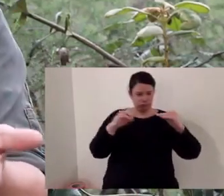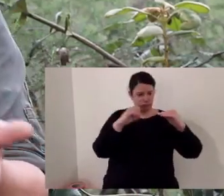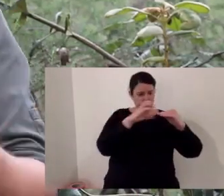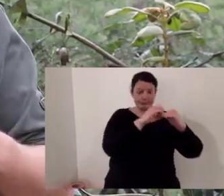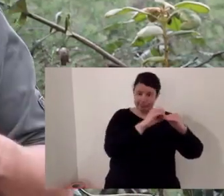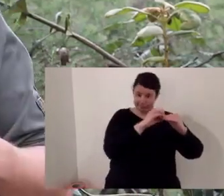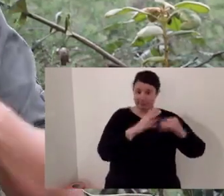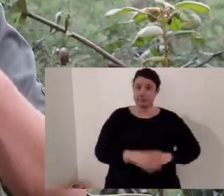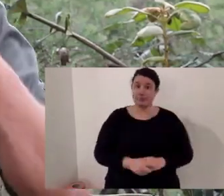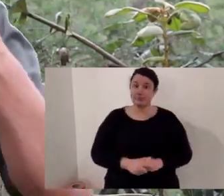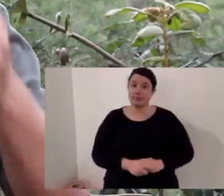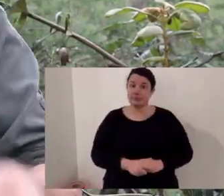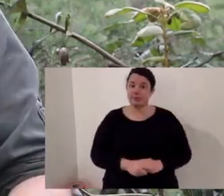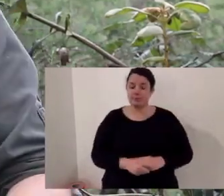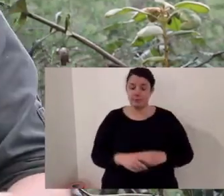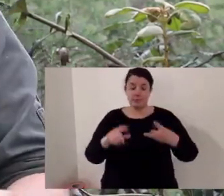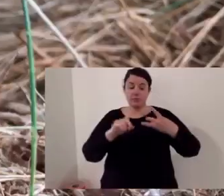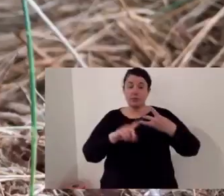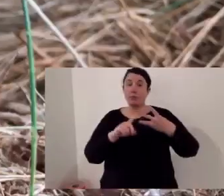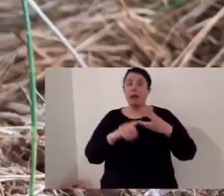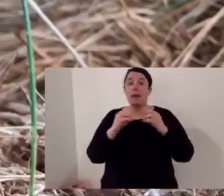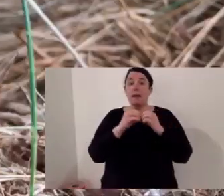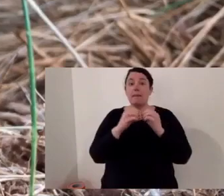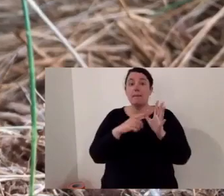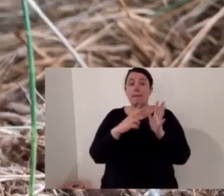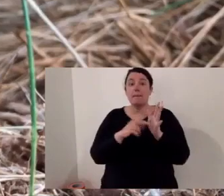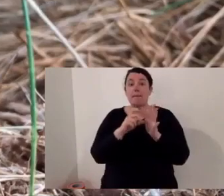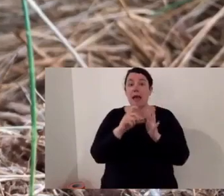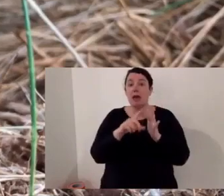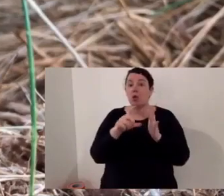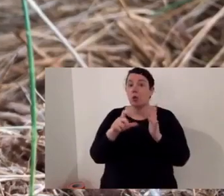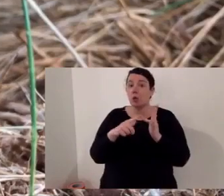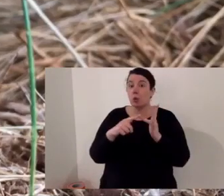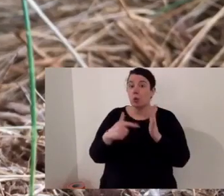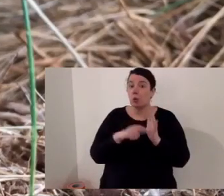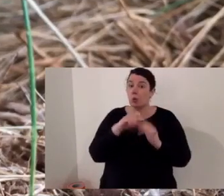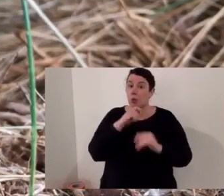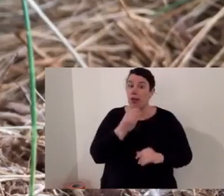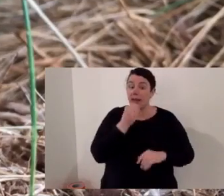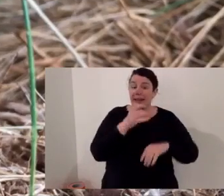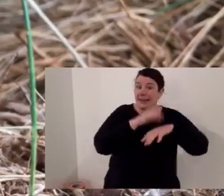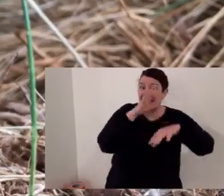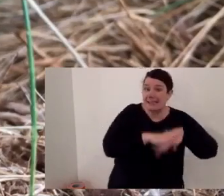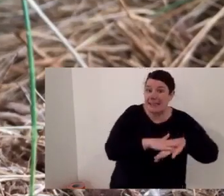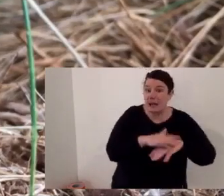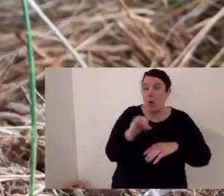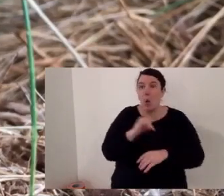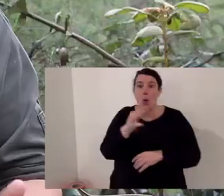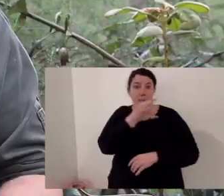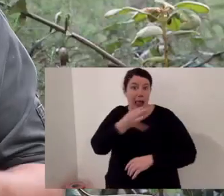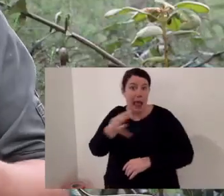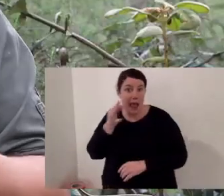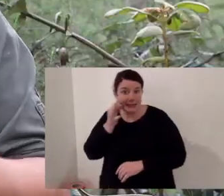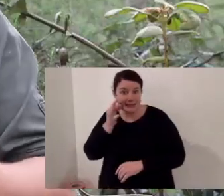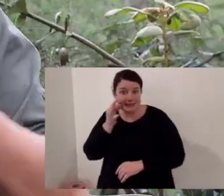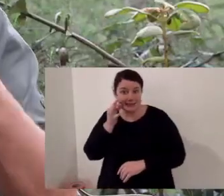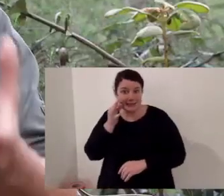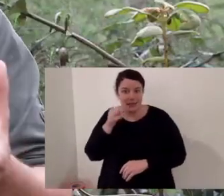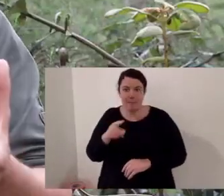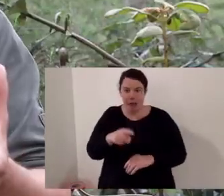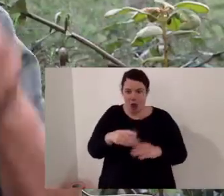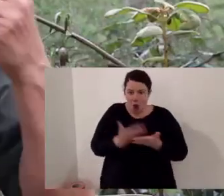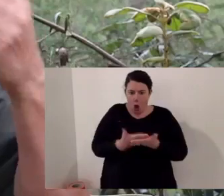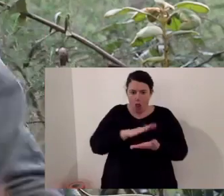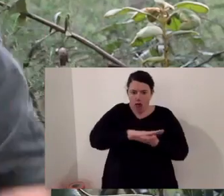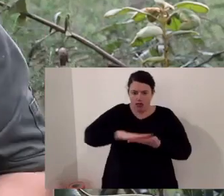-level. Now let's have a look at a bandicoot. A bandicoot is omnivorous so it'll eat insects or plant material. Now in doing